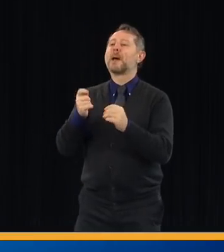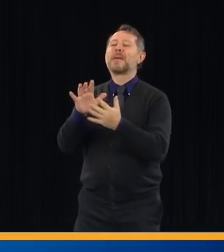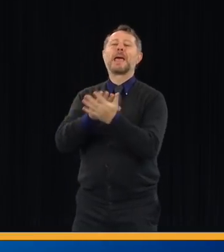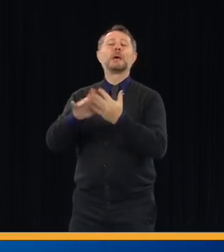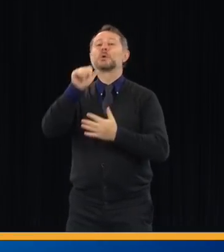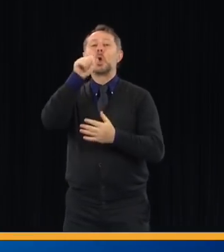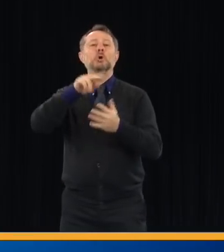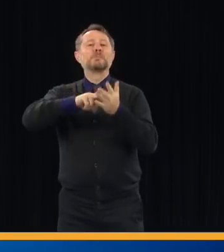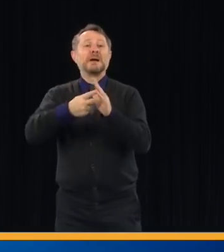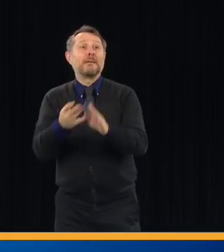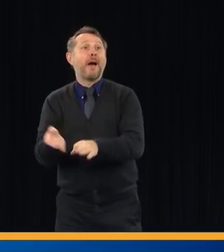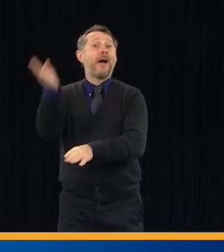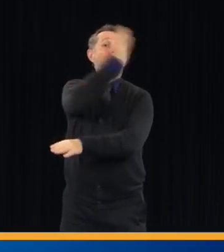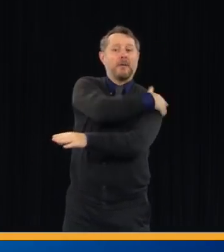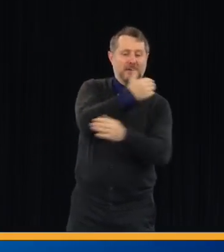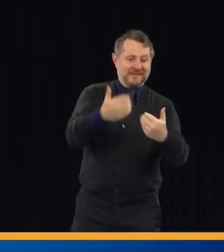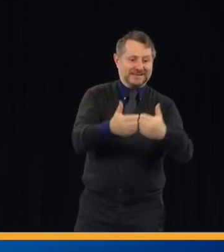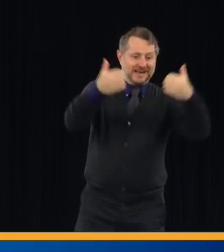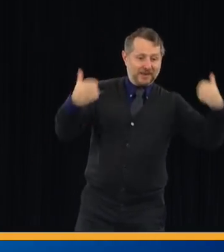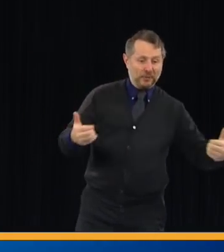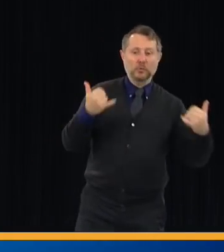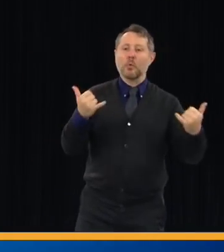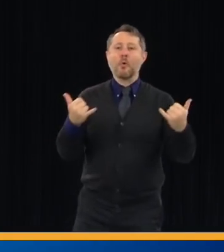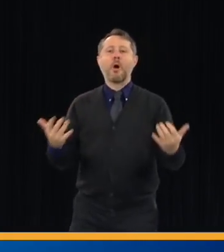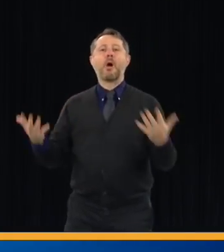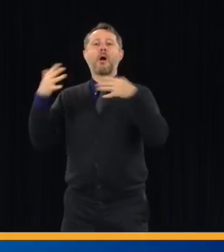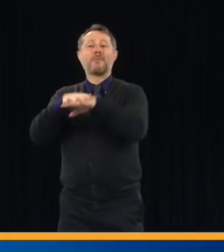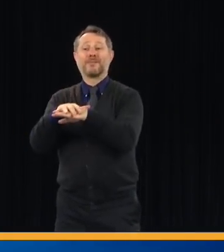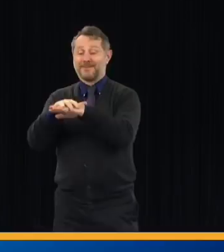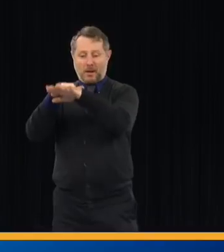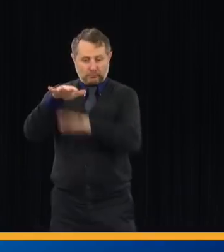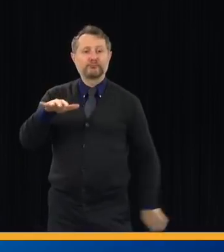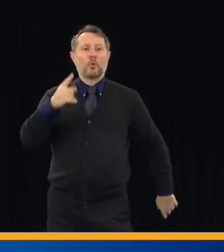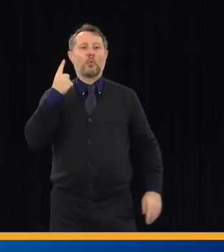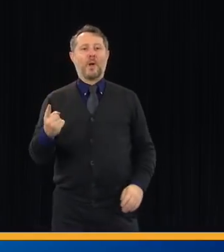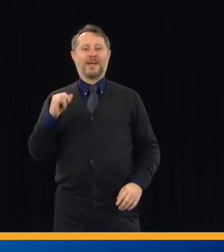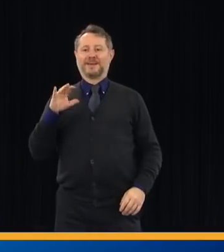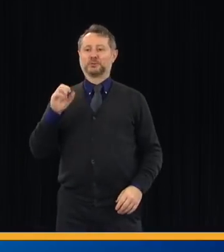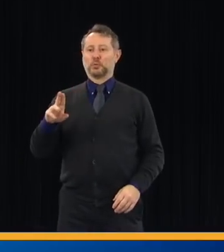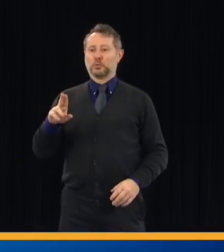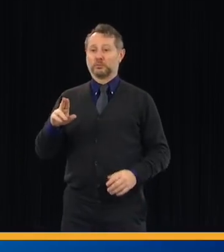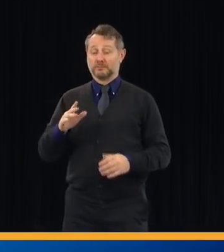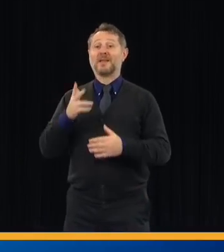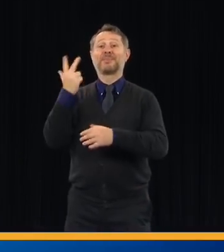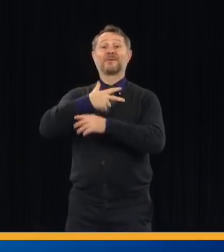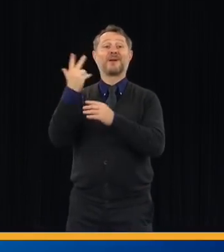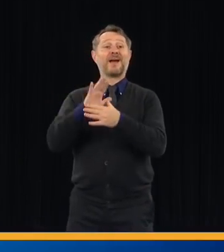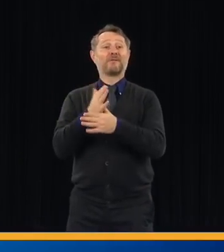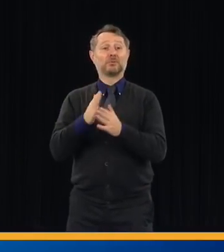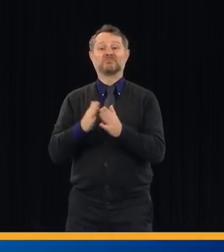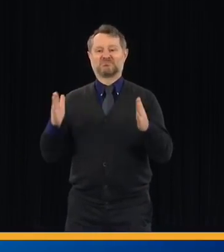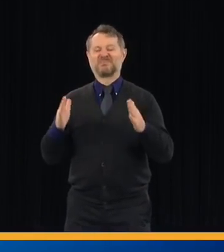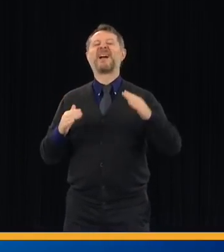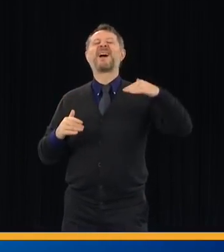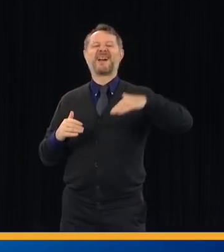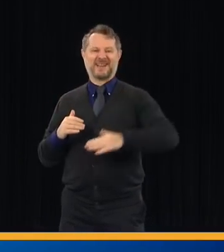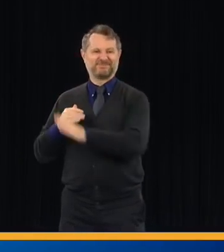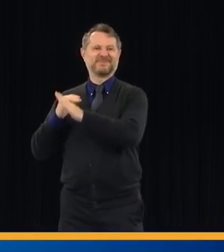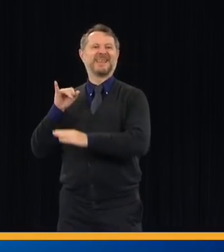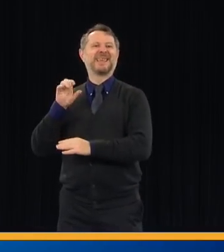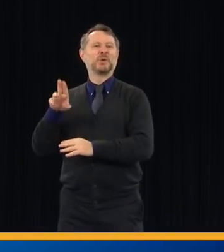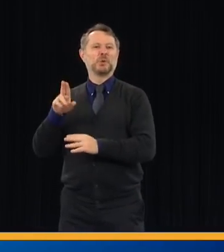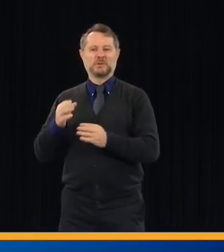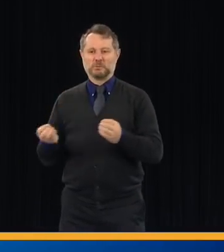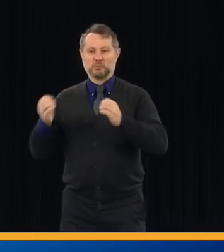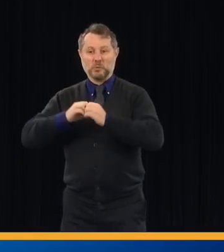personal two cents. It's three-day average on ICU admissions, the same thing. Tick up in the intubations,